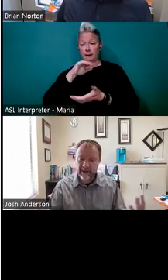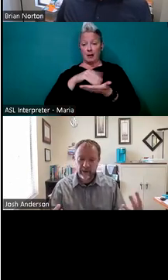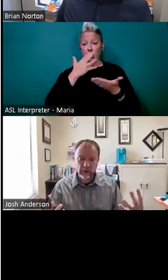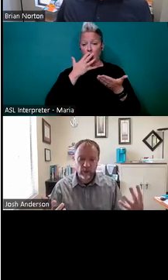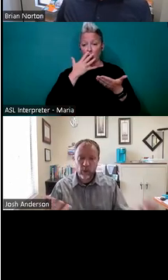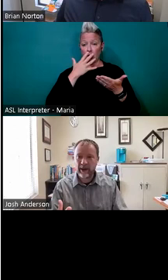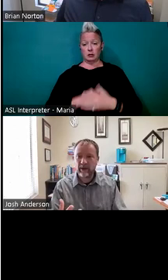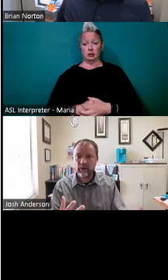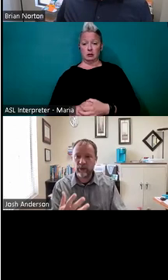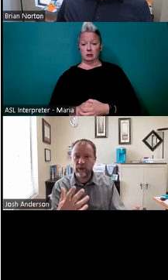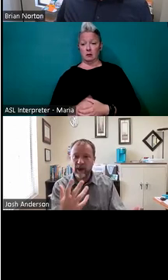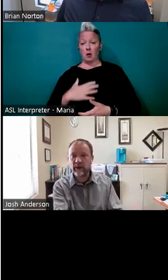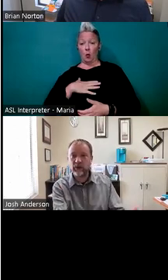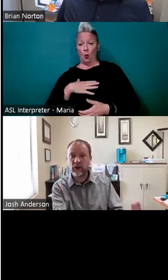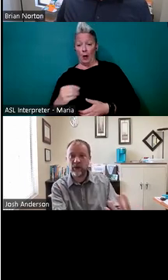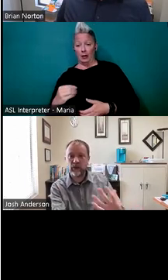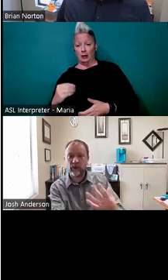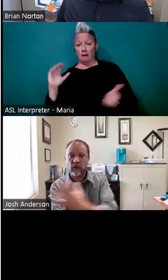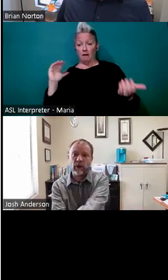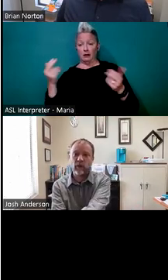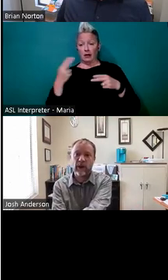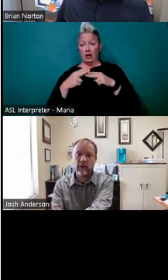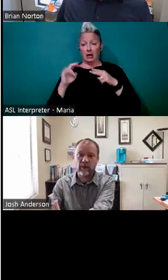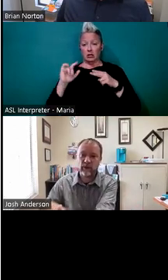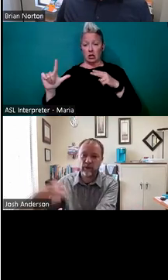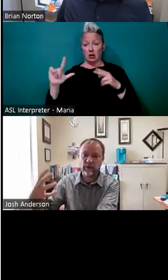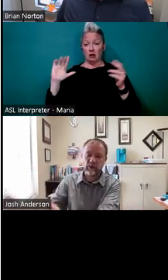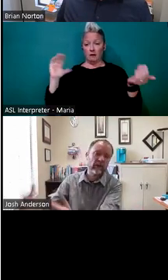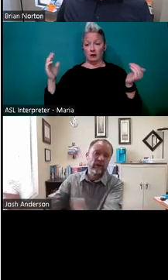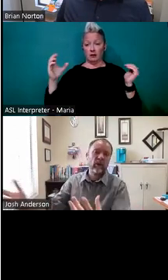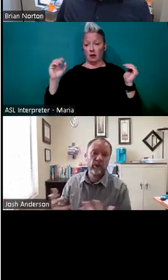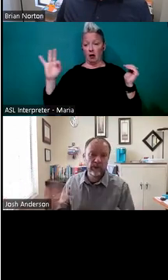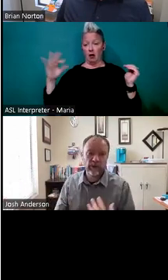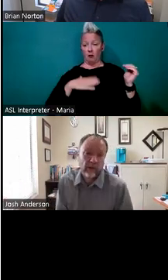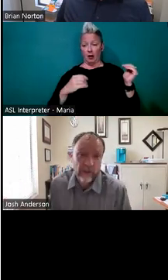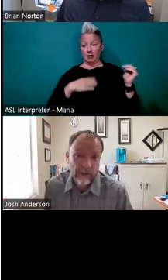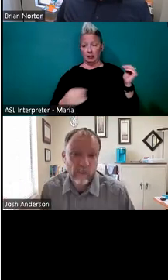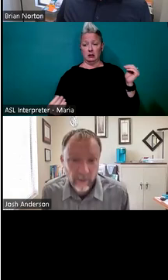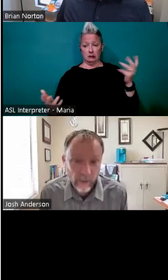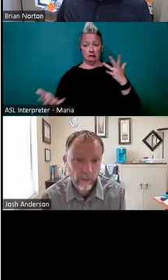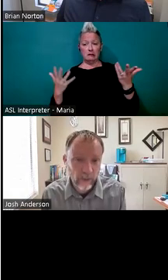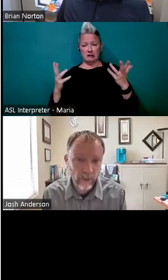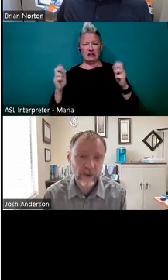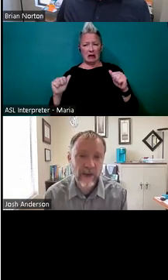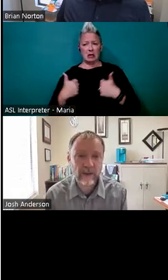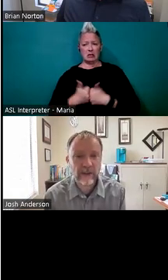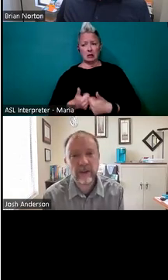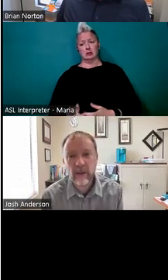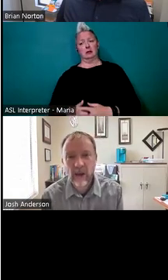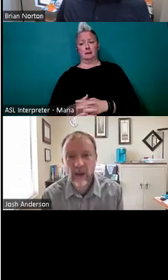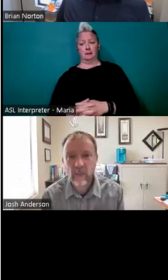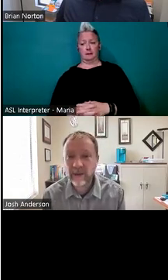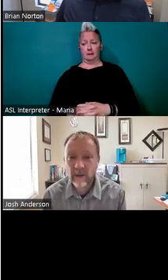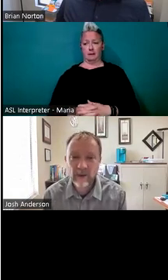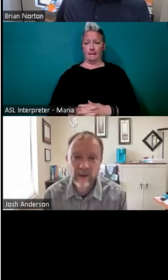when it gets down to white versus egg shell versus off white versus, you know, all those different colors, it can be a little, little challenging,